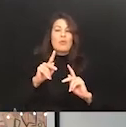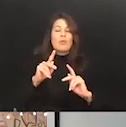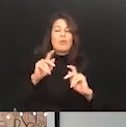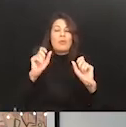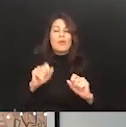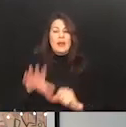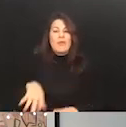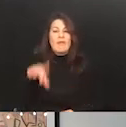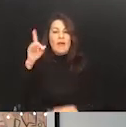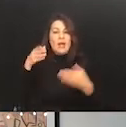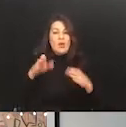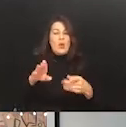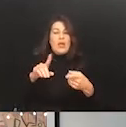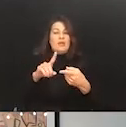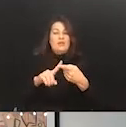to train these systems.